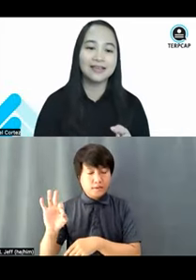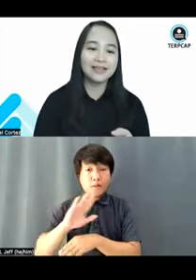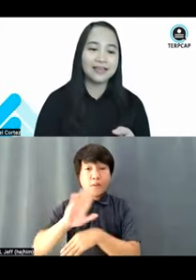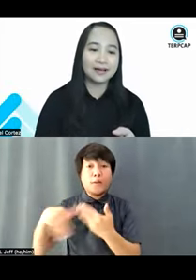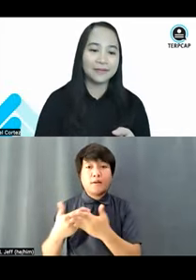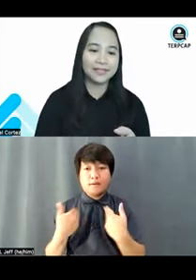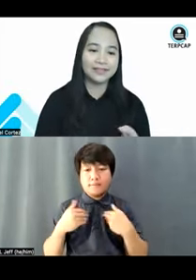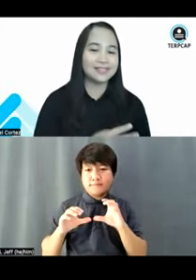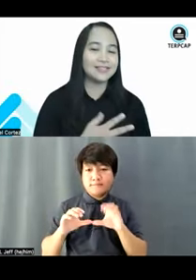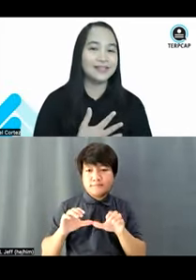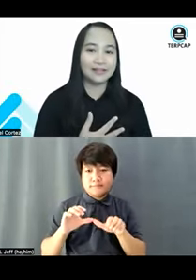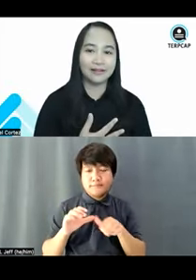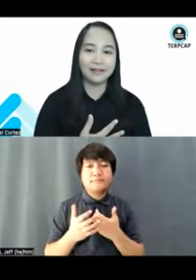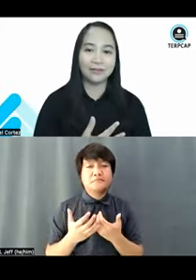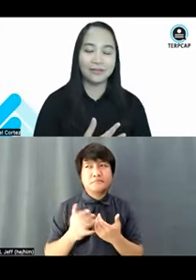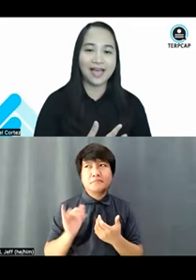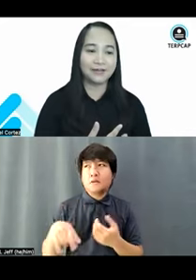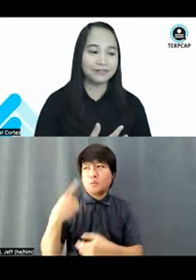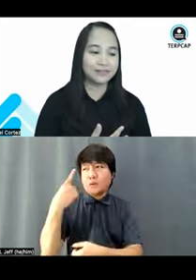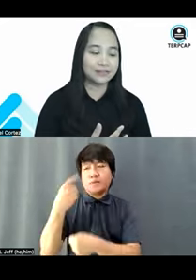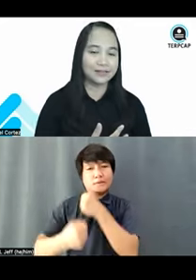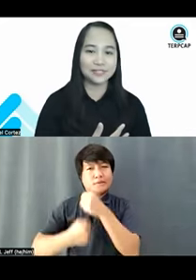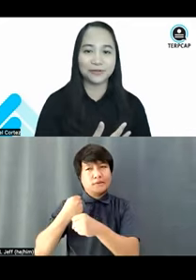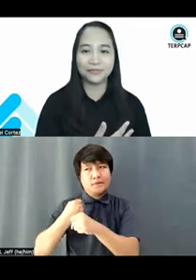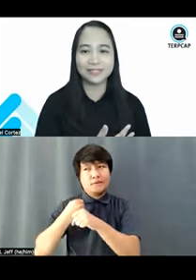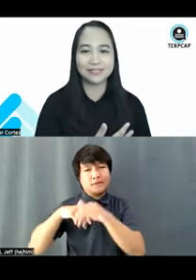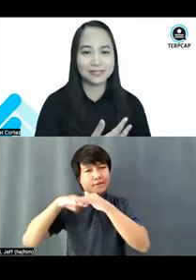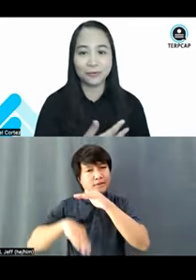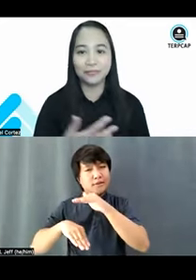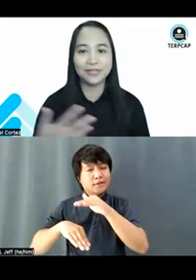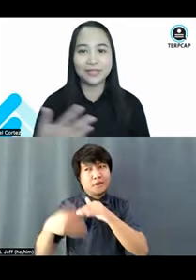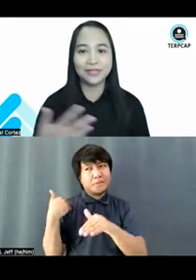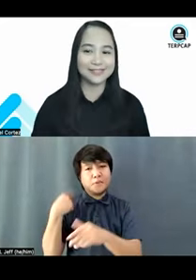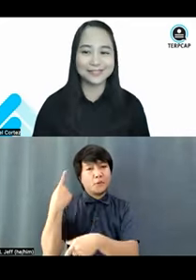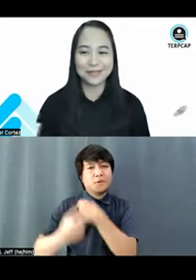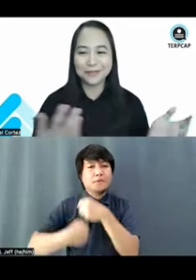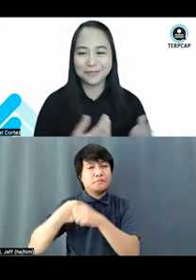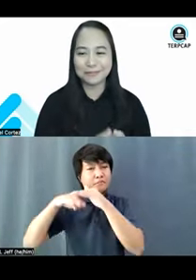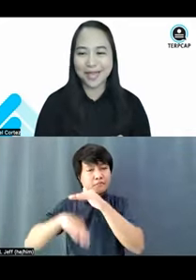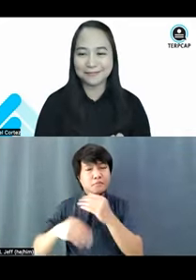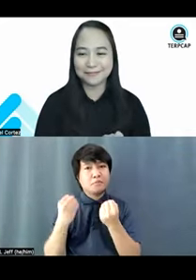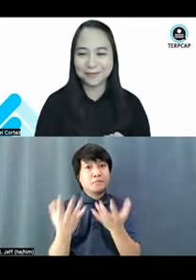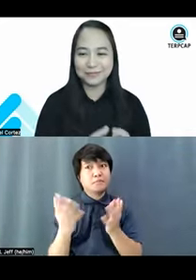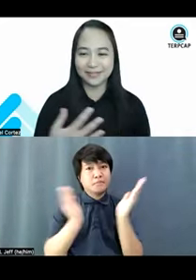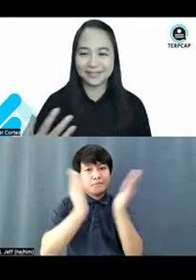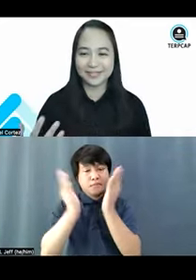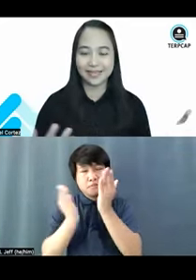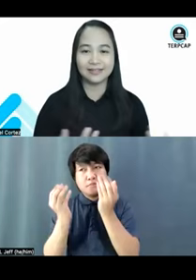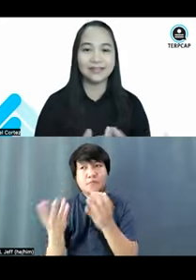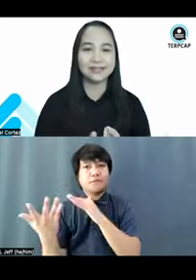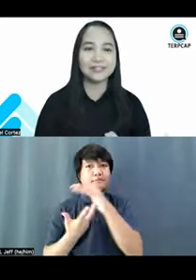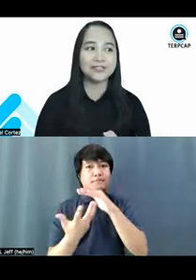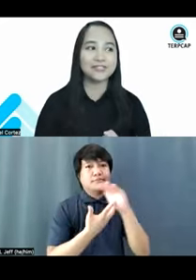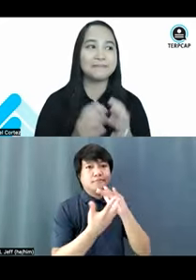And in less than a year, we have serviced so many clients for the past few months.